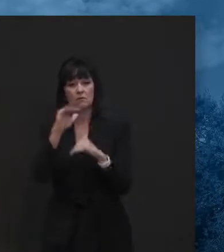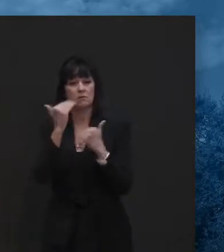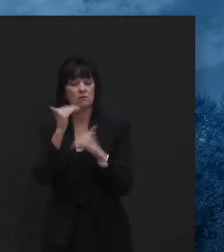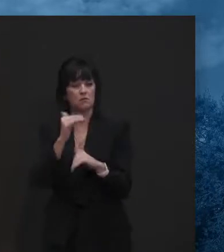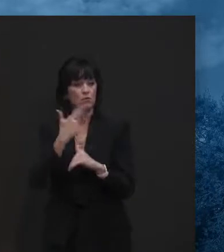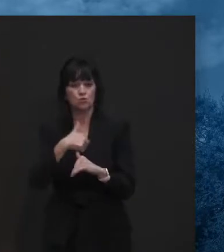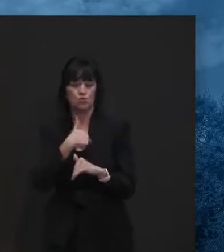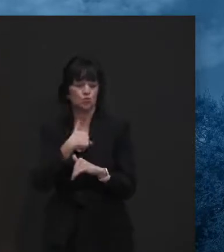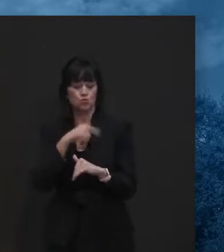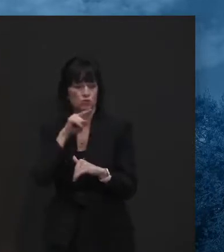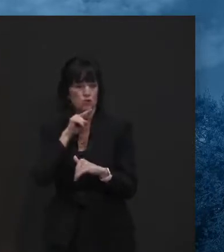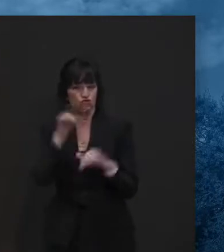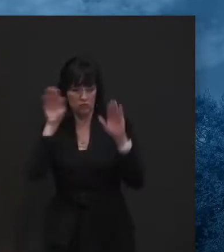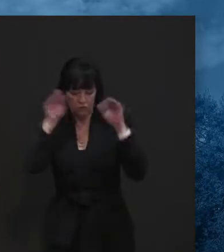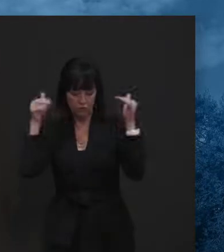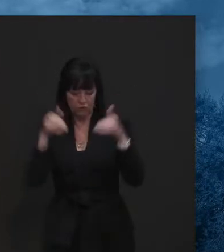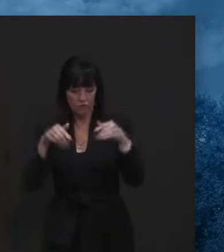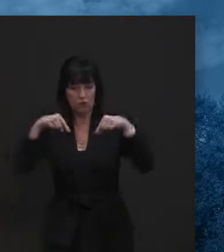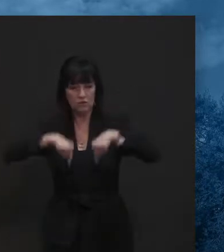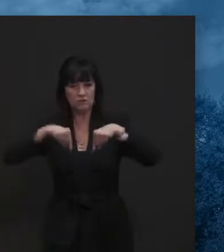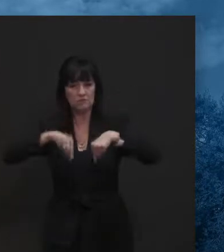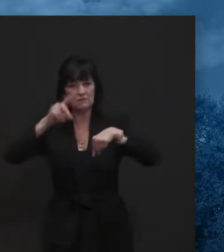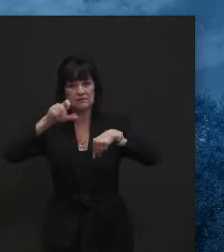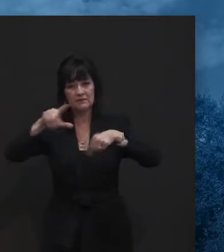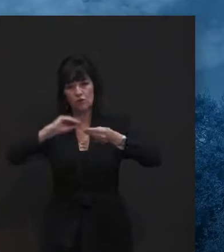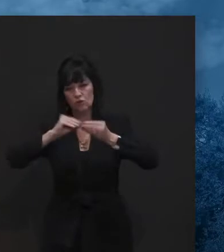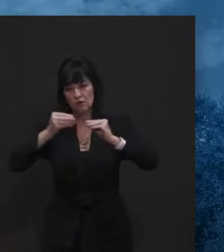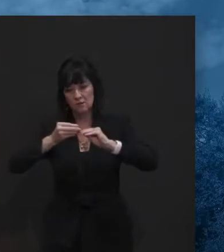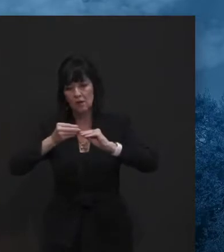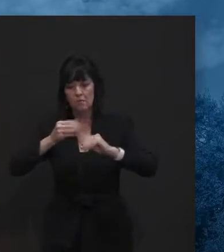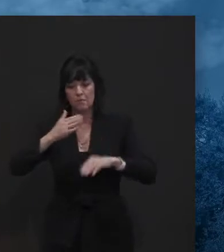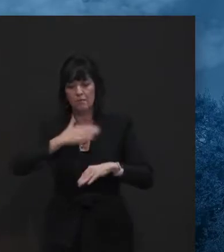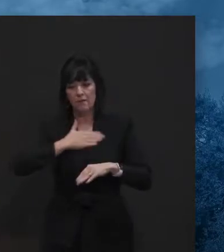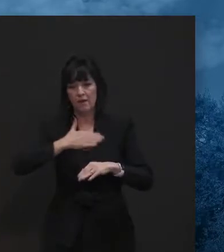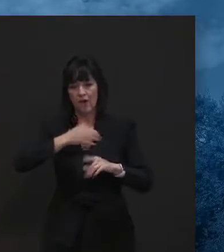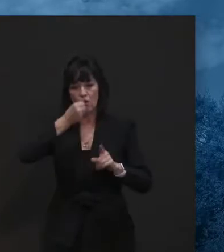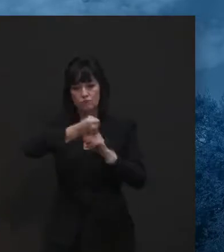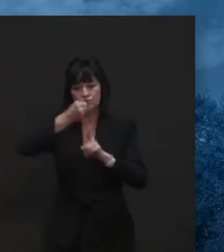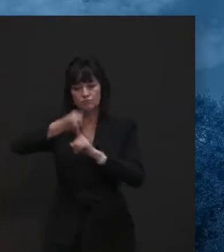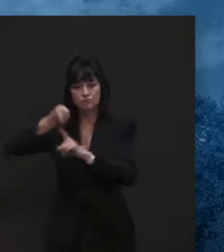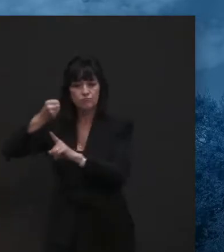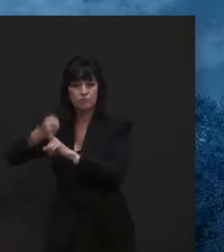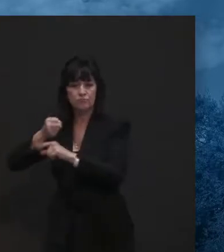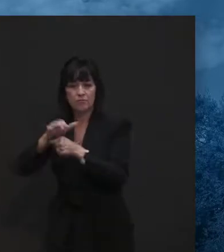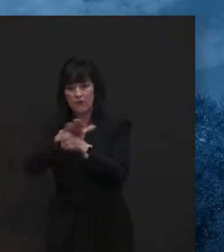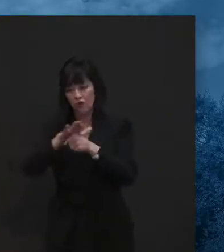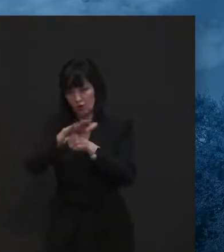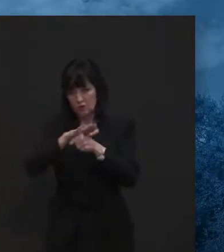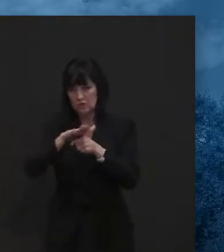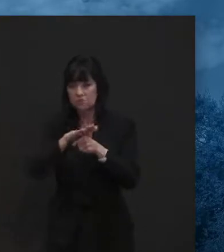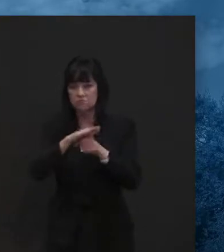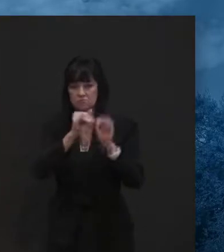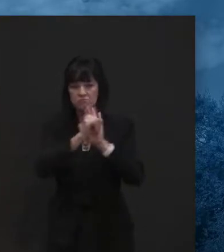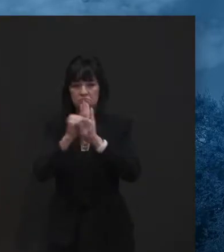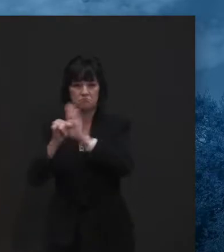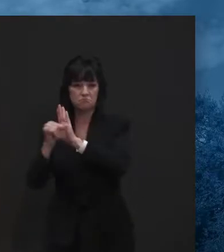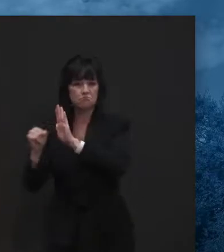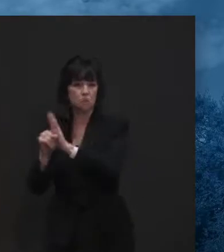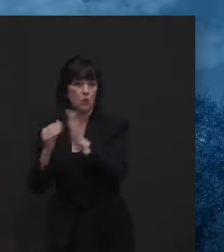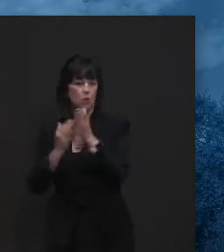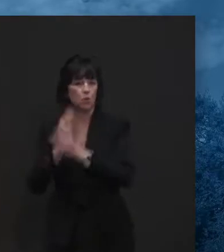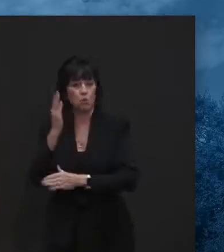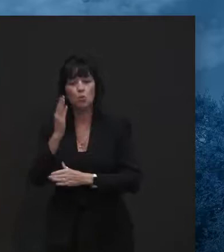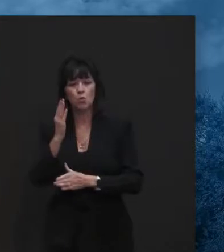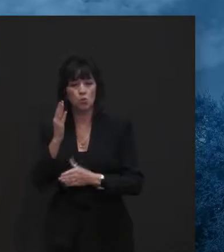experience, the numbers here, uh, our targeted areas, uh, as identified, uh, by our contact